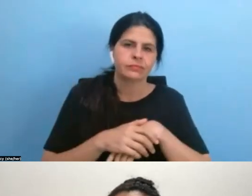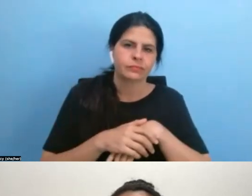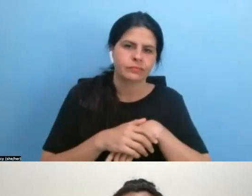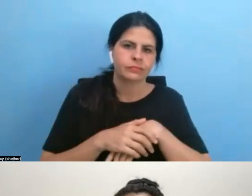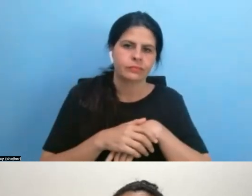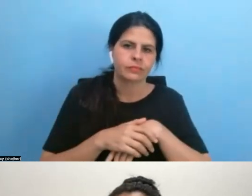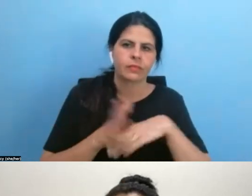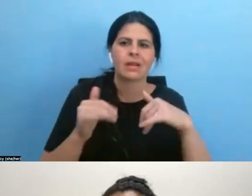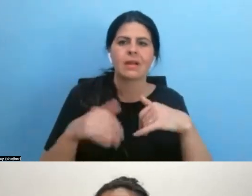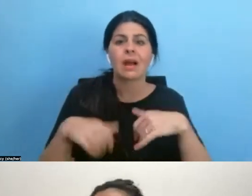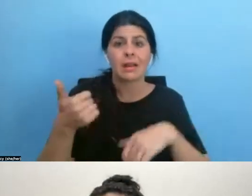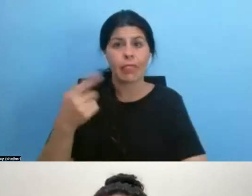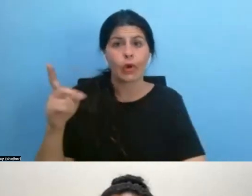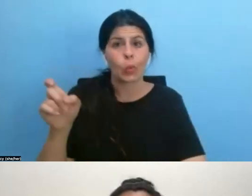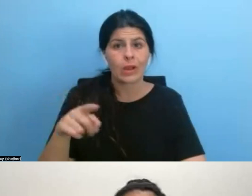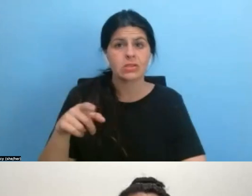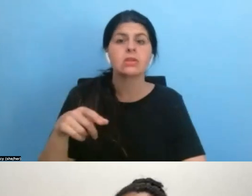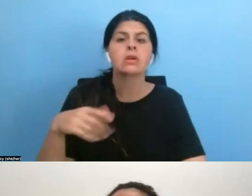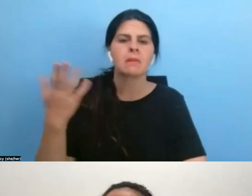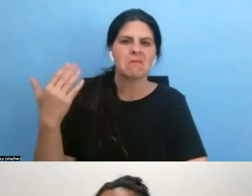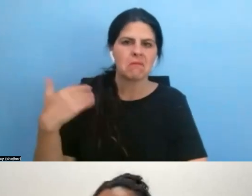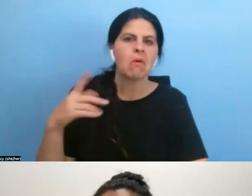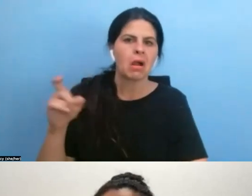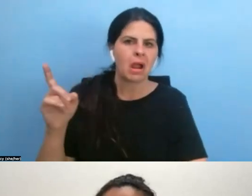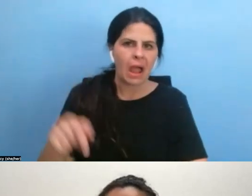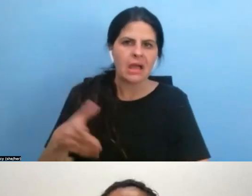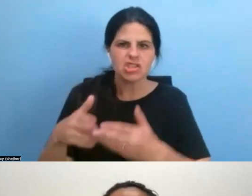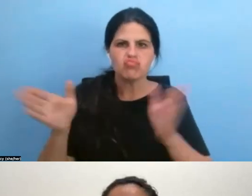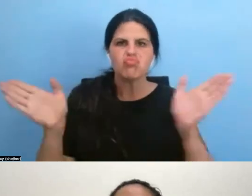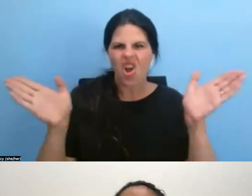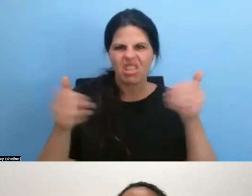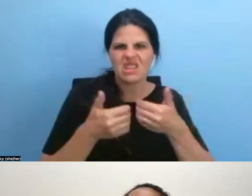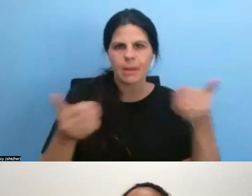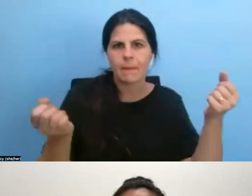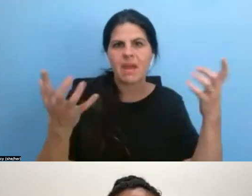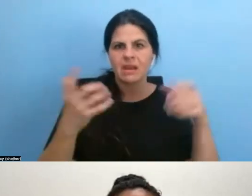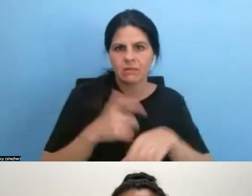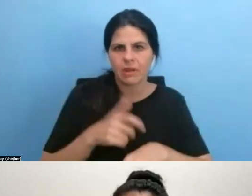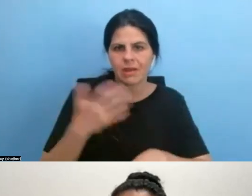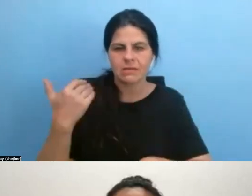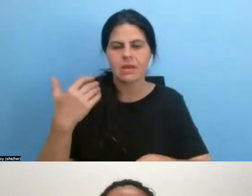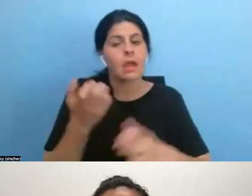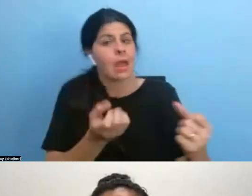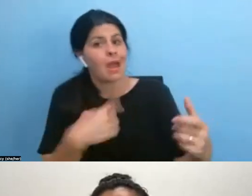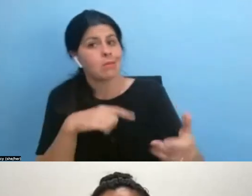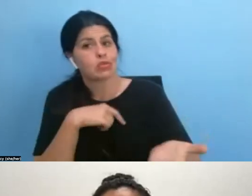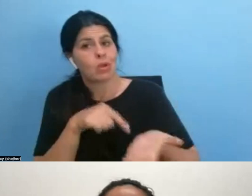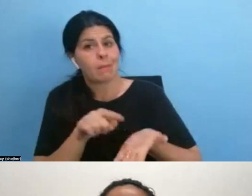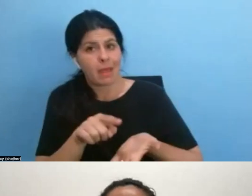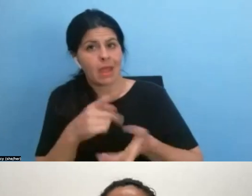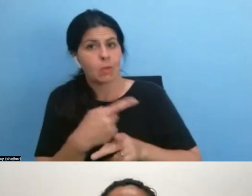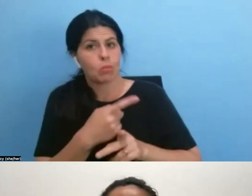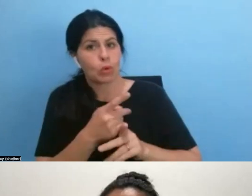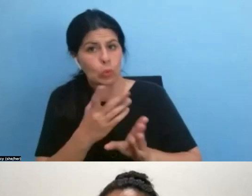question that's been asked broadly, separately in many ways, but how much should we pay a producer or a director?